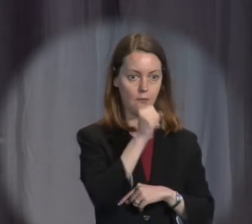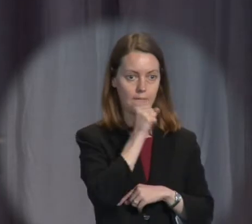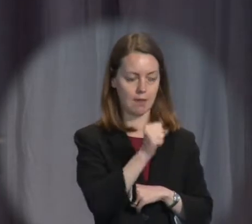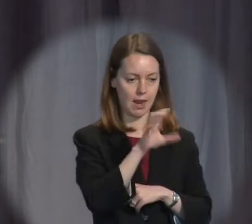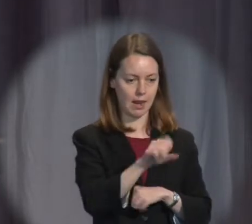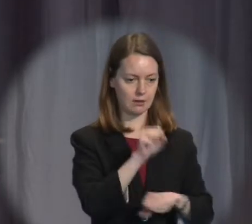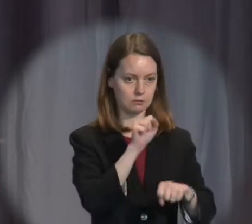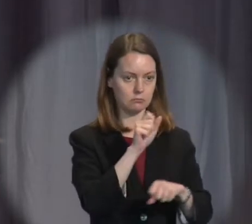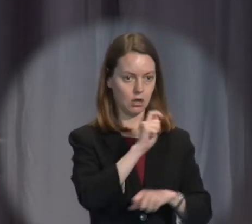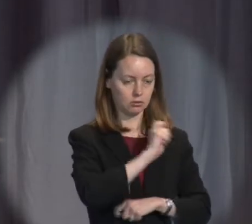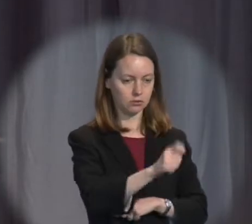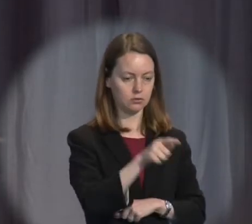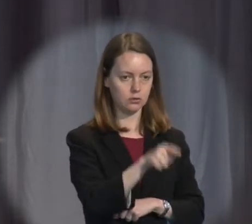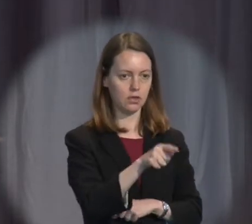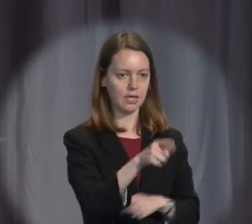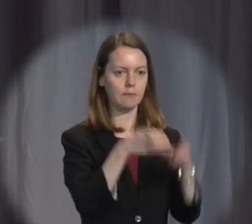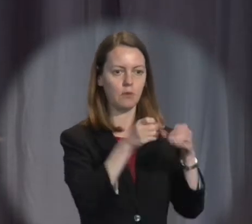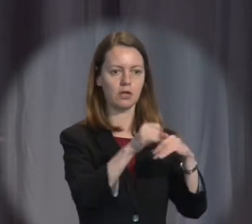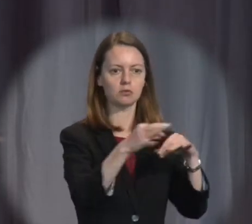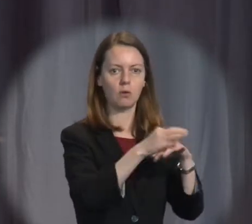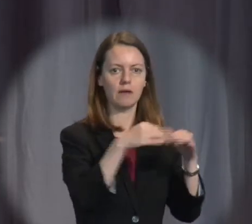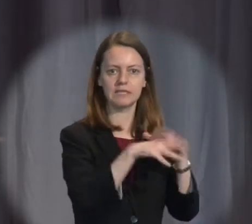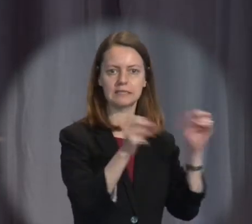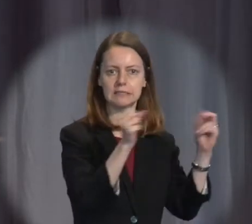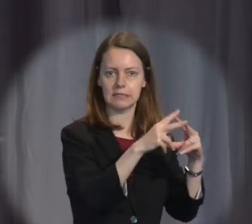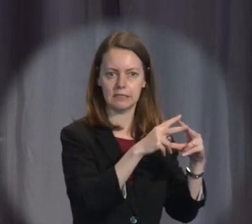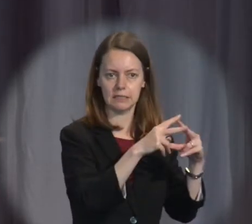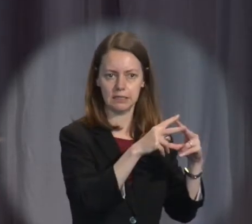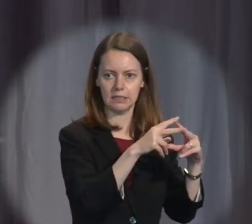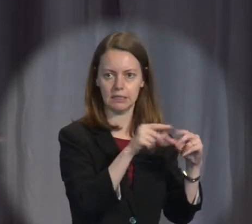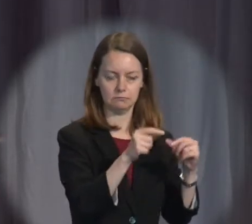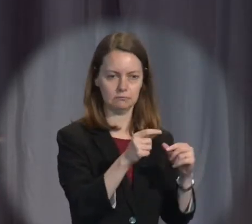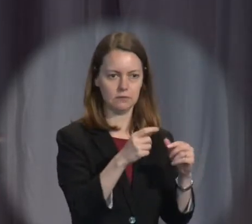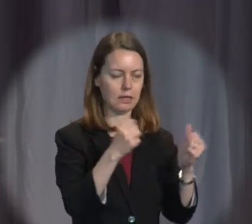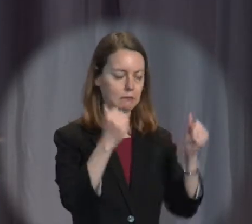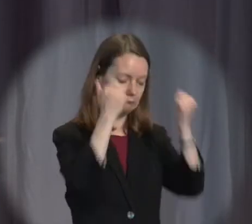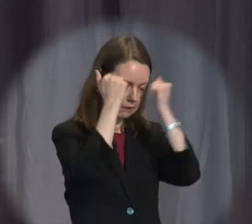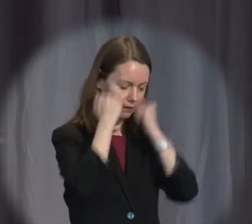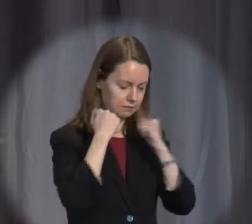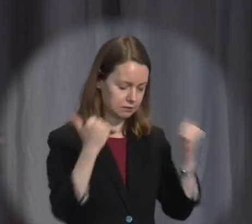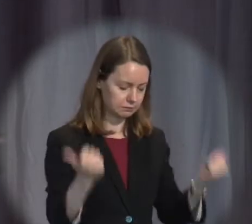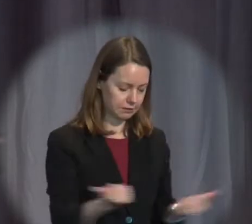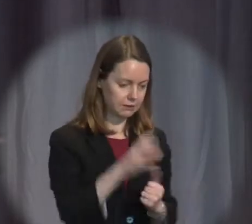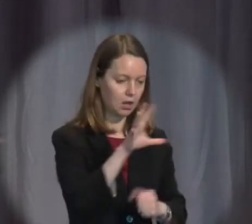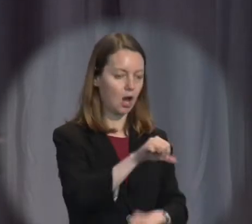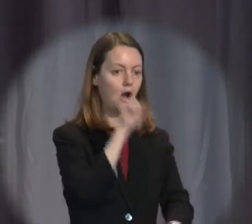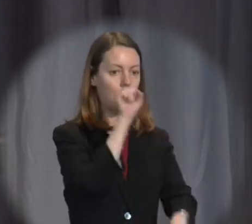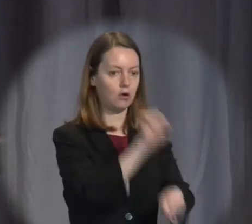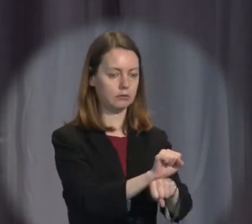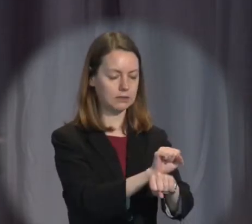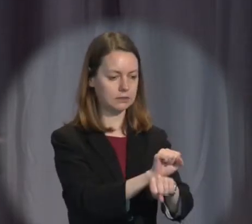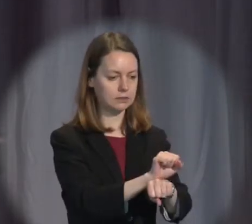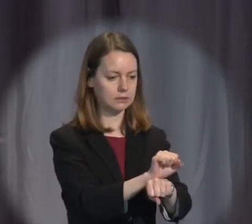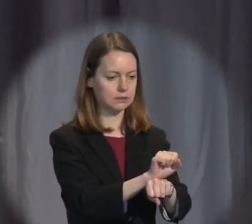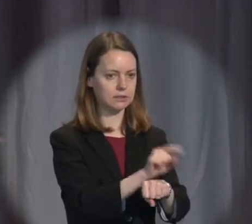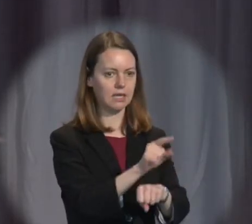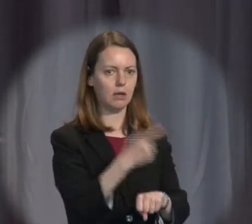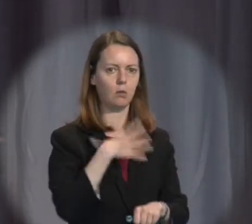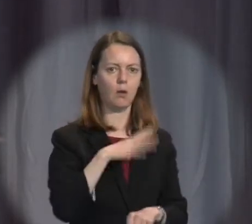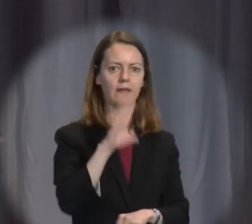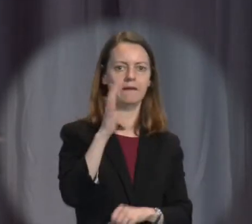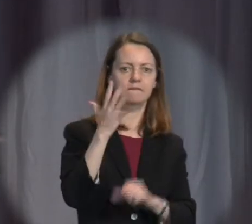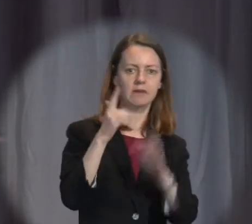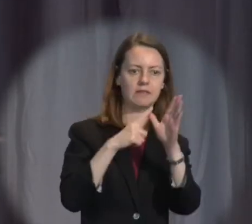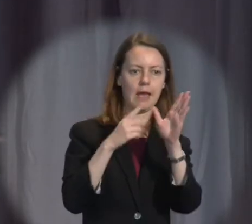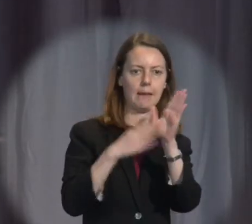recently convicted of murdering his wife in Sydney on, I gather, incontrovertible evidence, when he was arrested by the police asked if he could take the Fifth